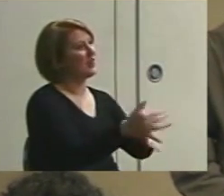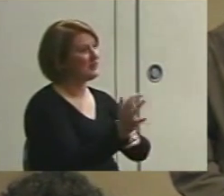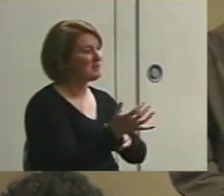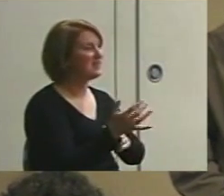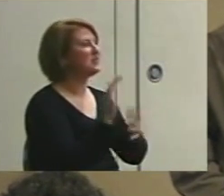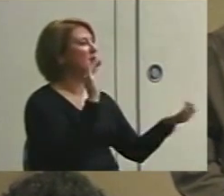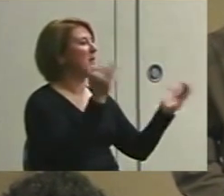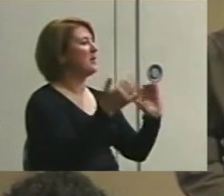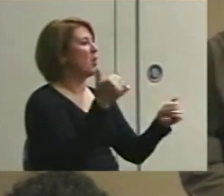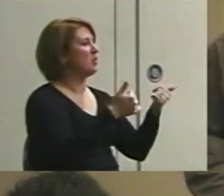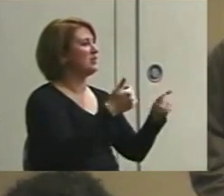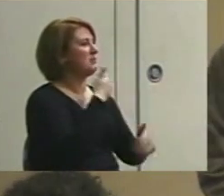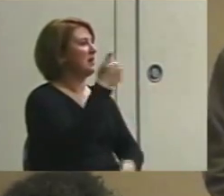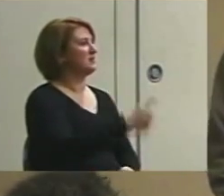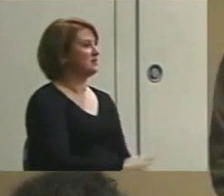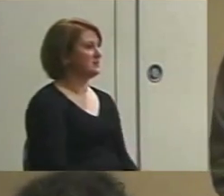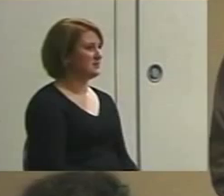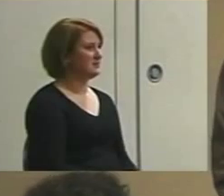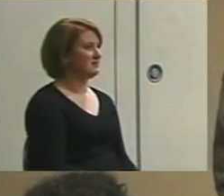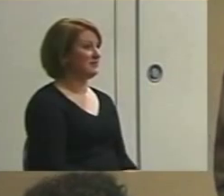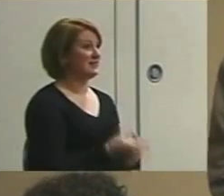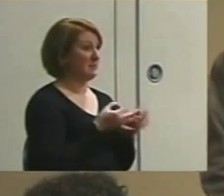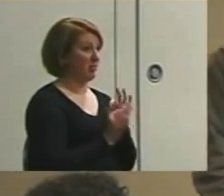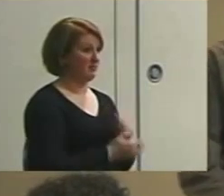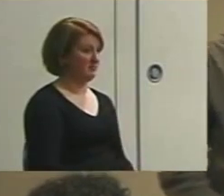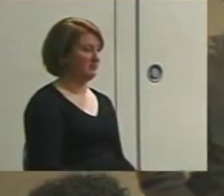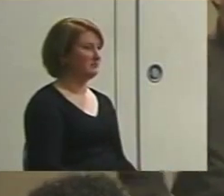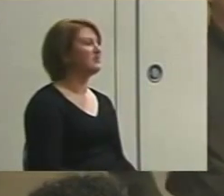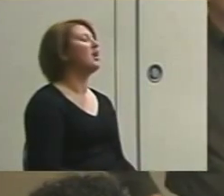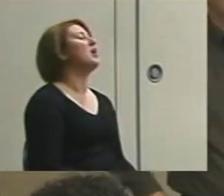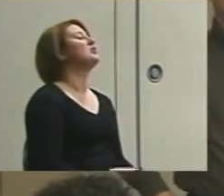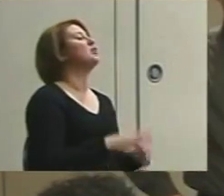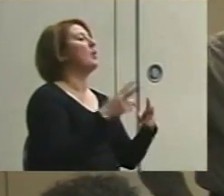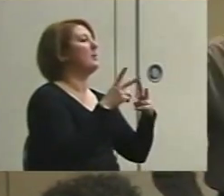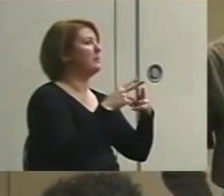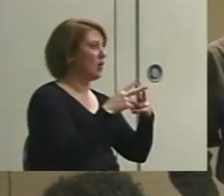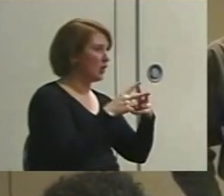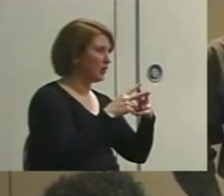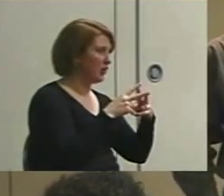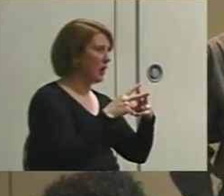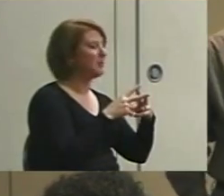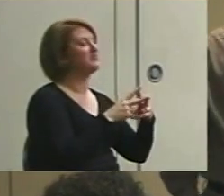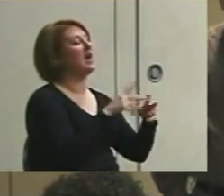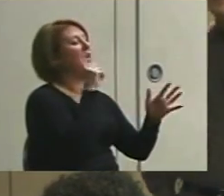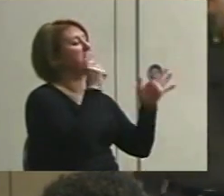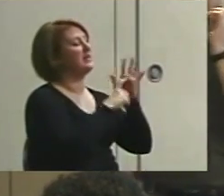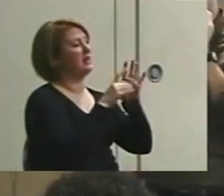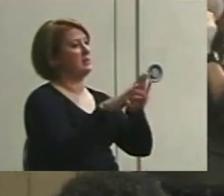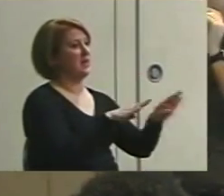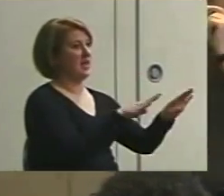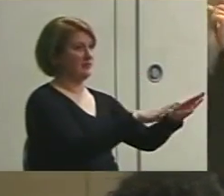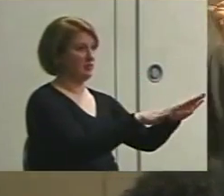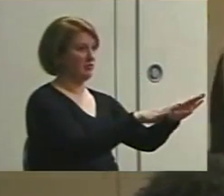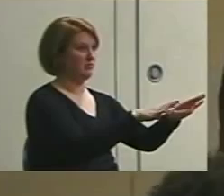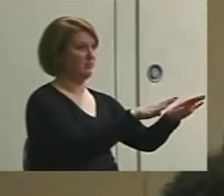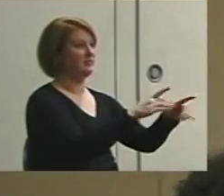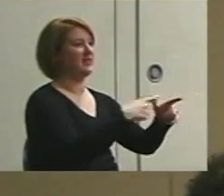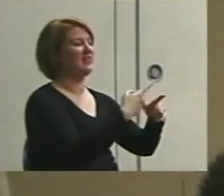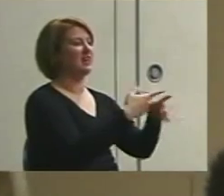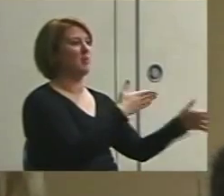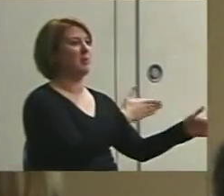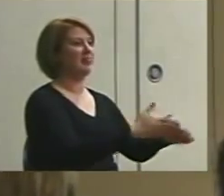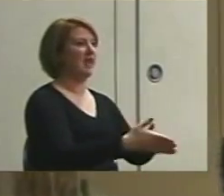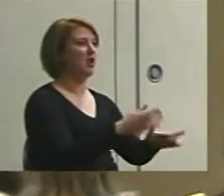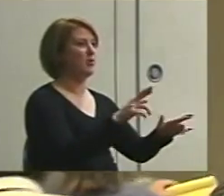compare which ones you think work best and simplest. So get with your partner identify a behavior and get your little plan